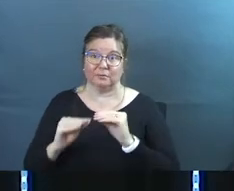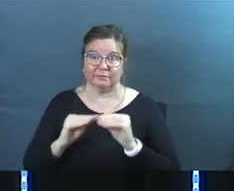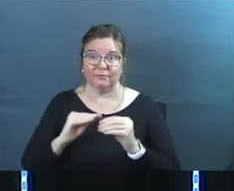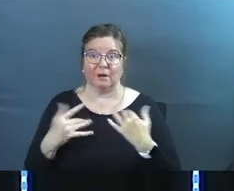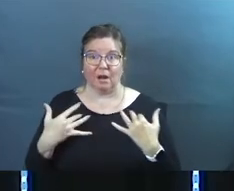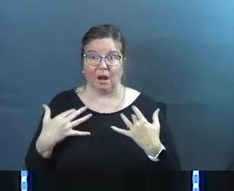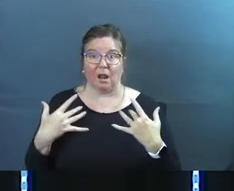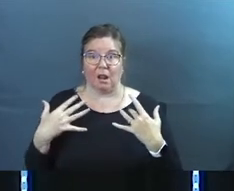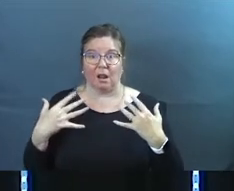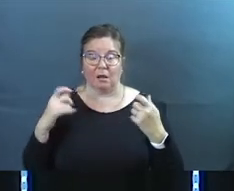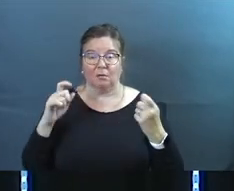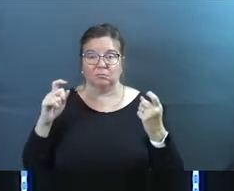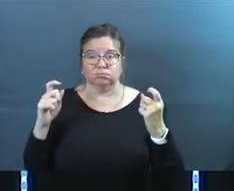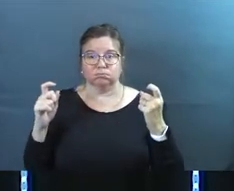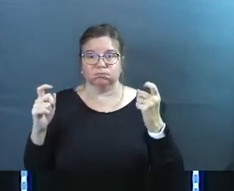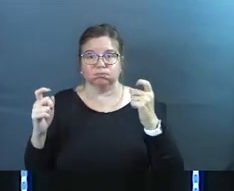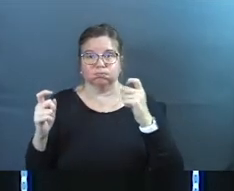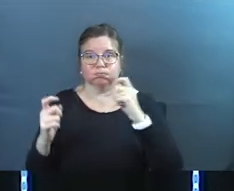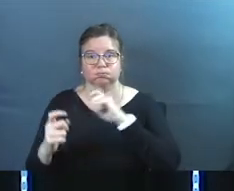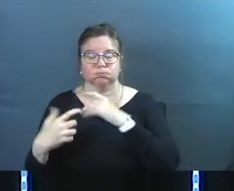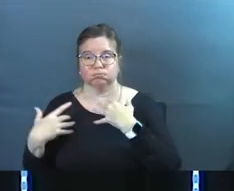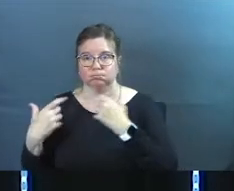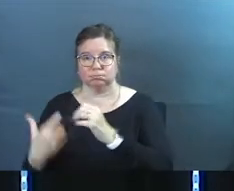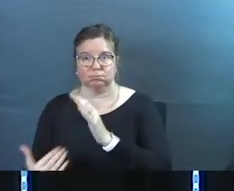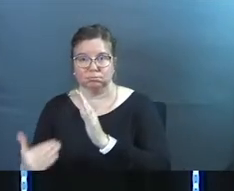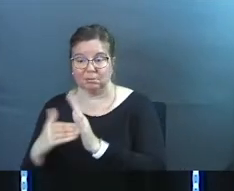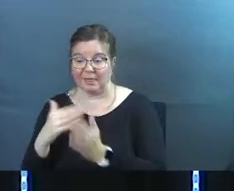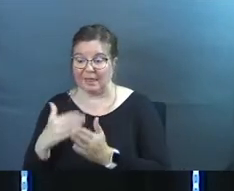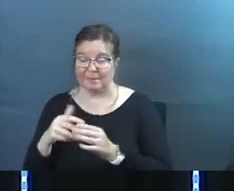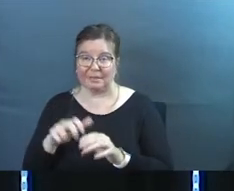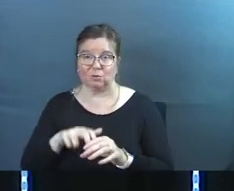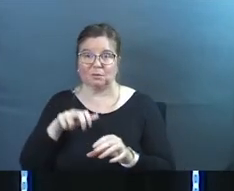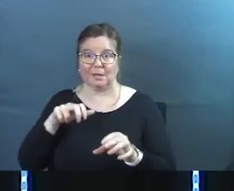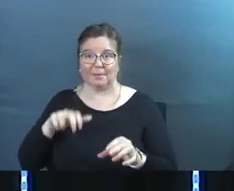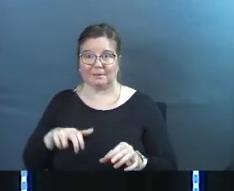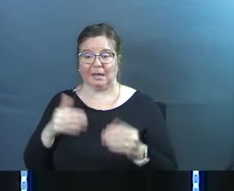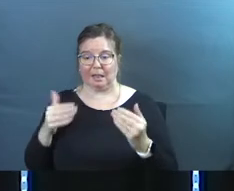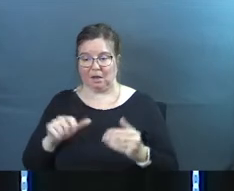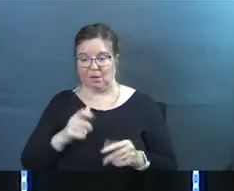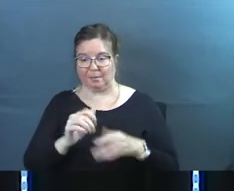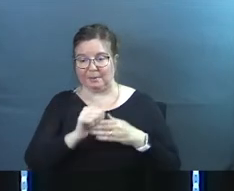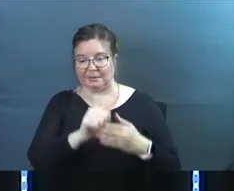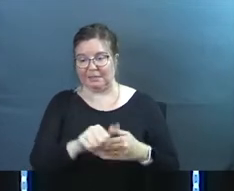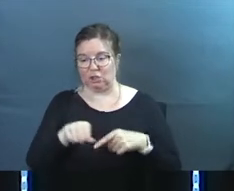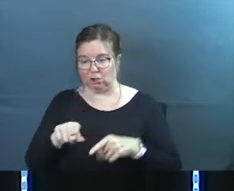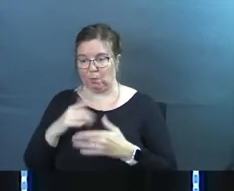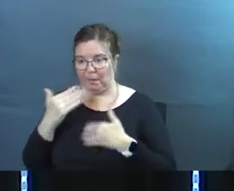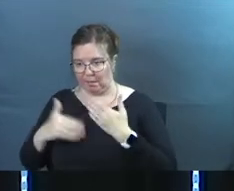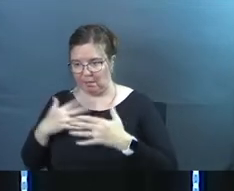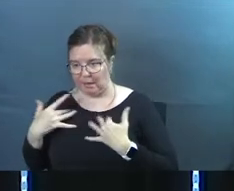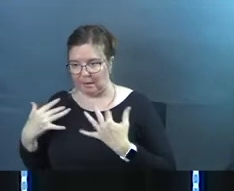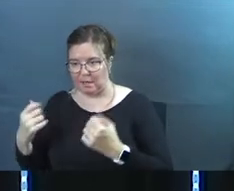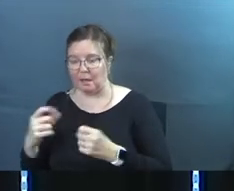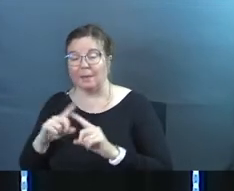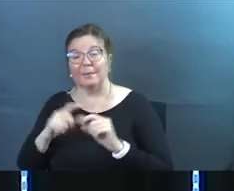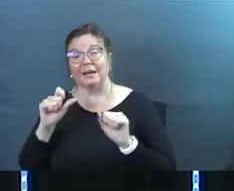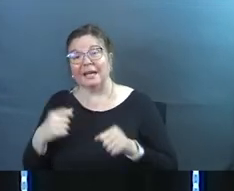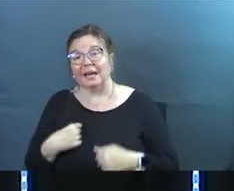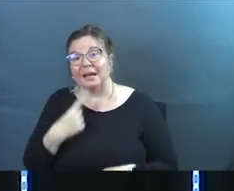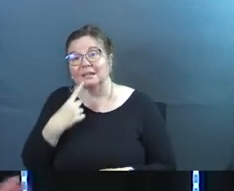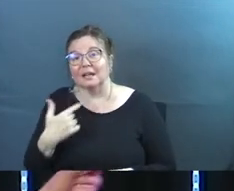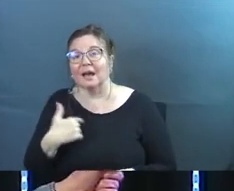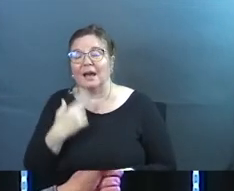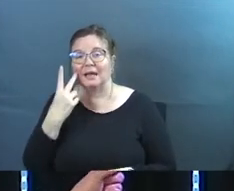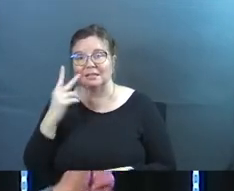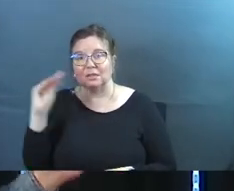restoration process to take place and they may need to step aside and let others lead during that time but can I just